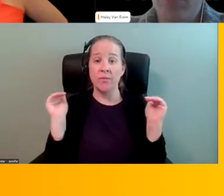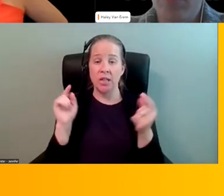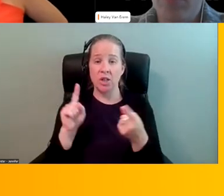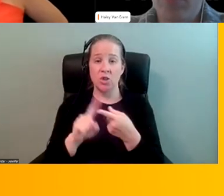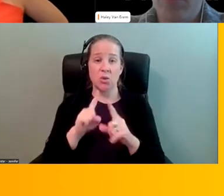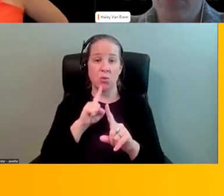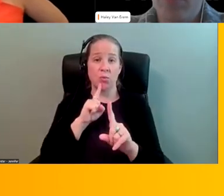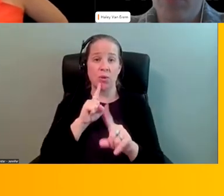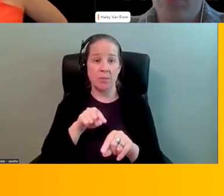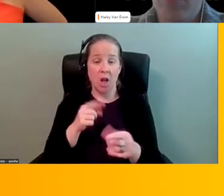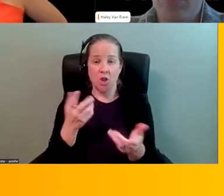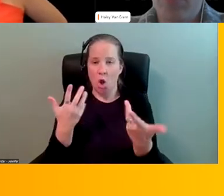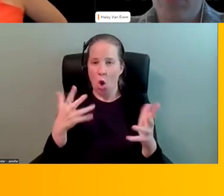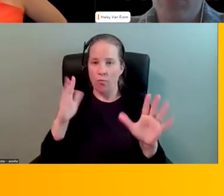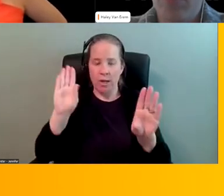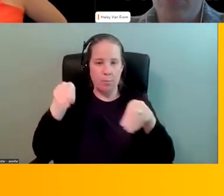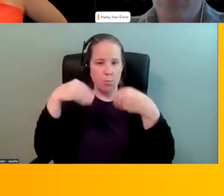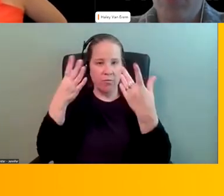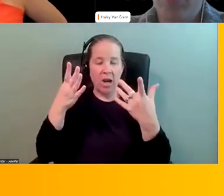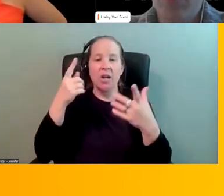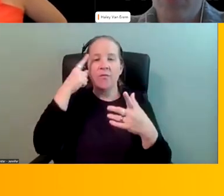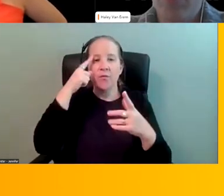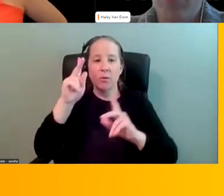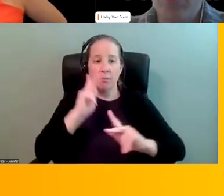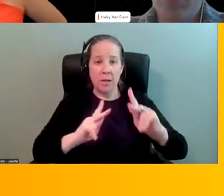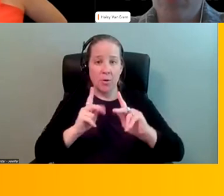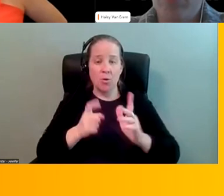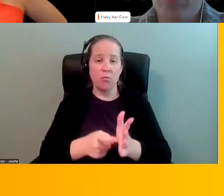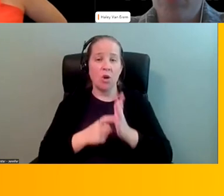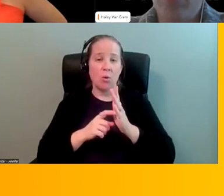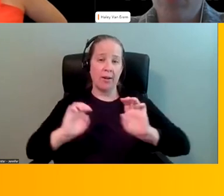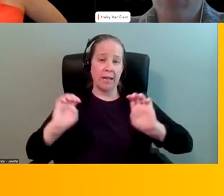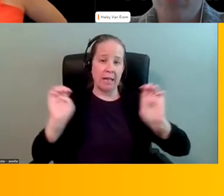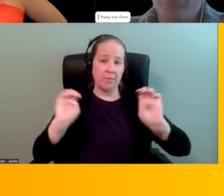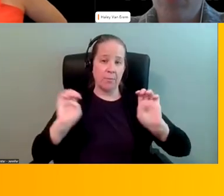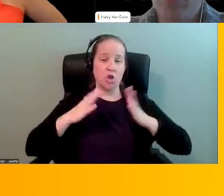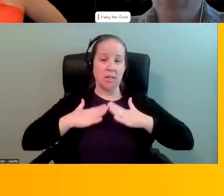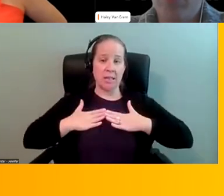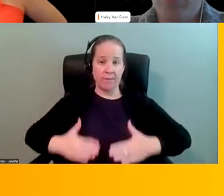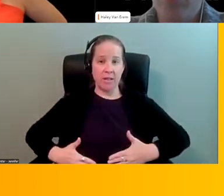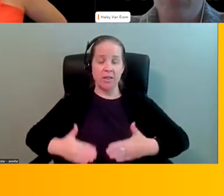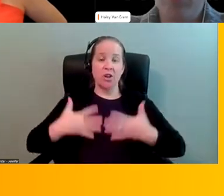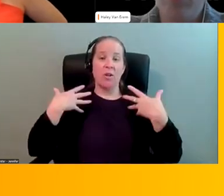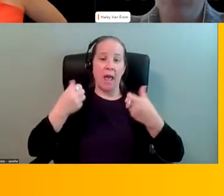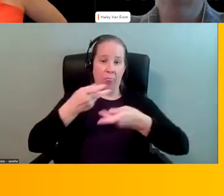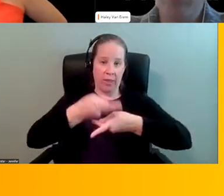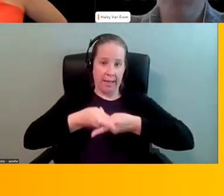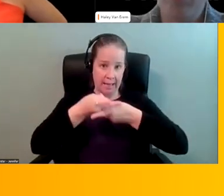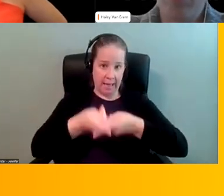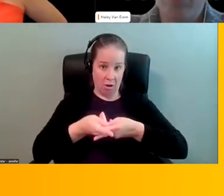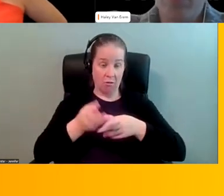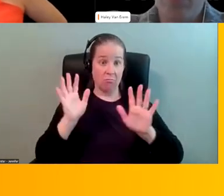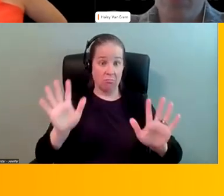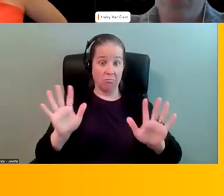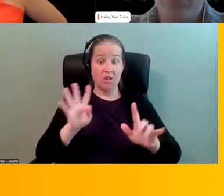response already provided to individuals who require emergency physical health care. They are talking